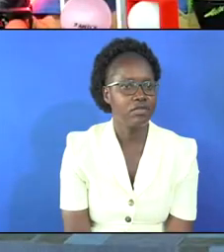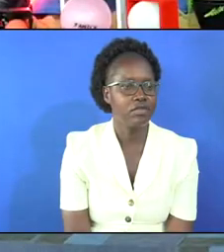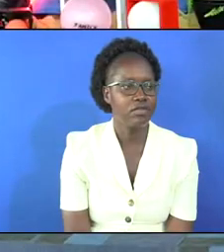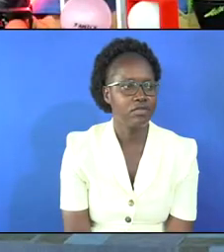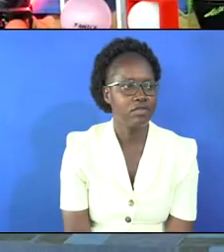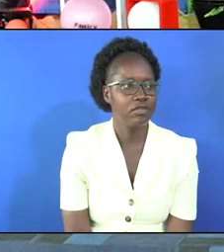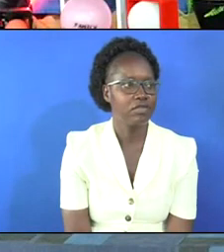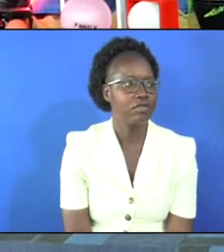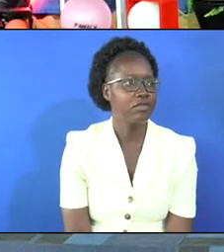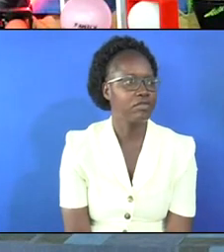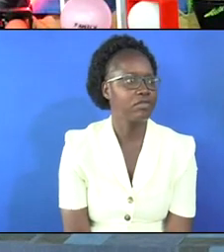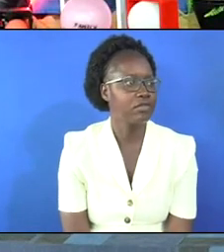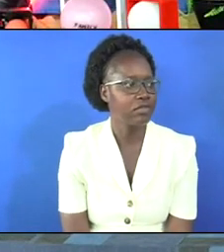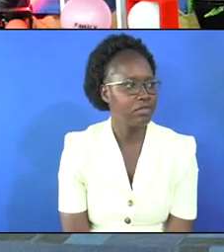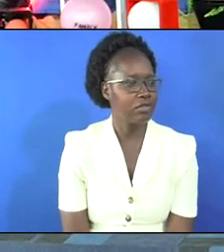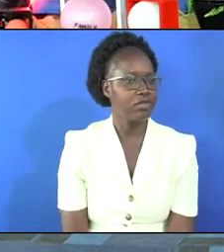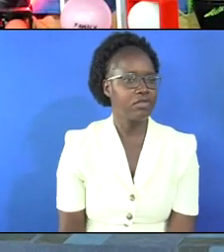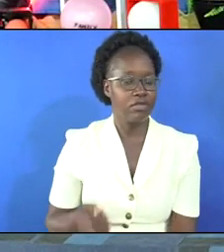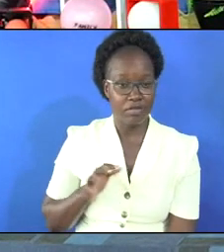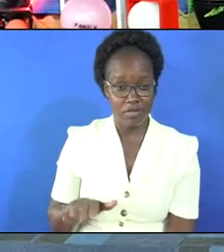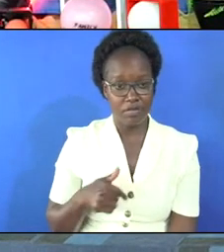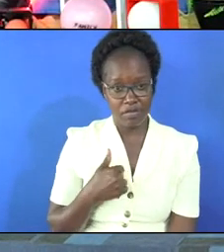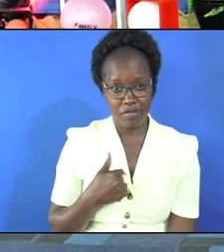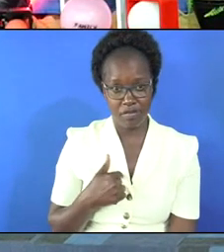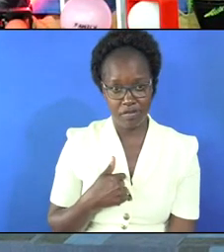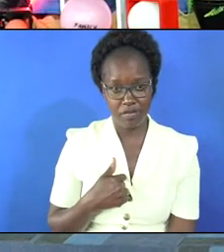i was telling my daughter